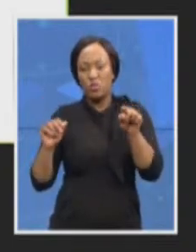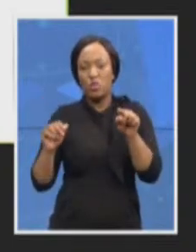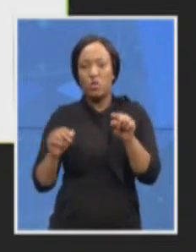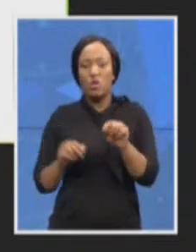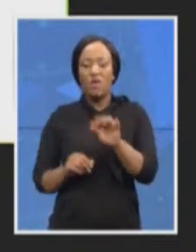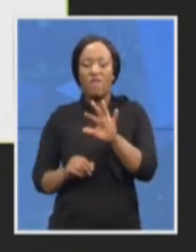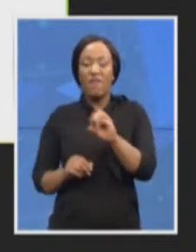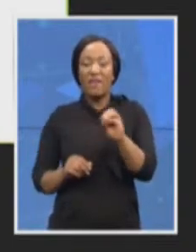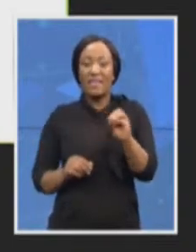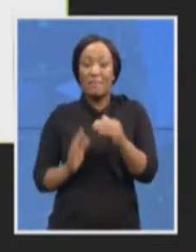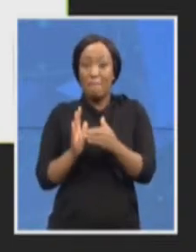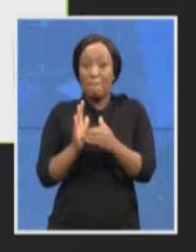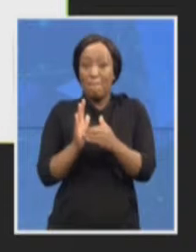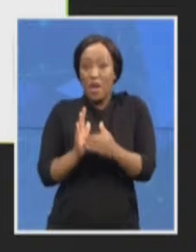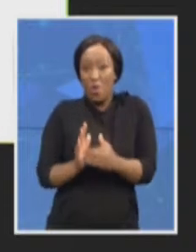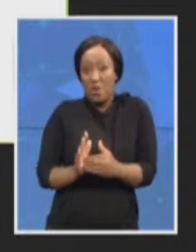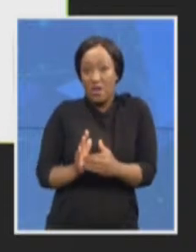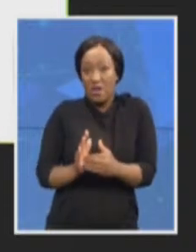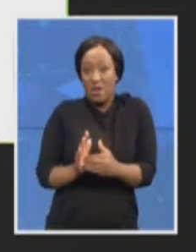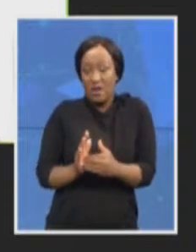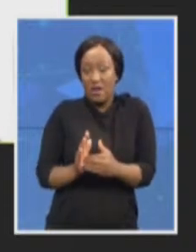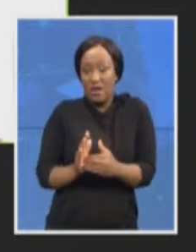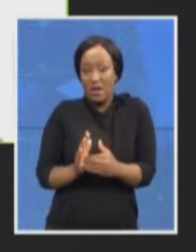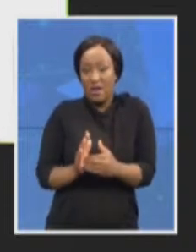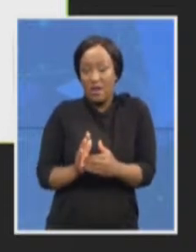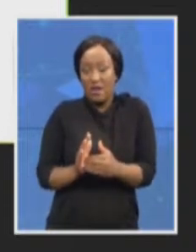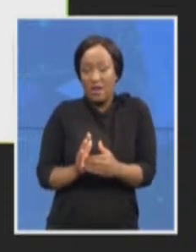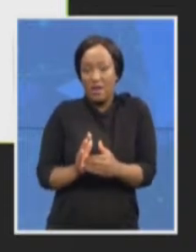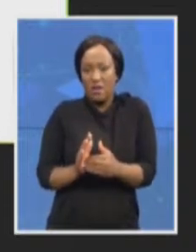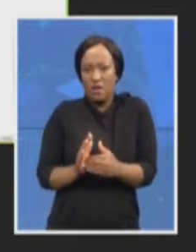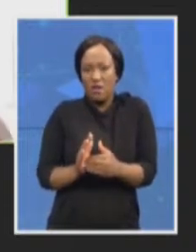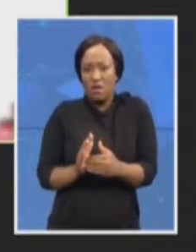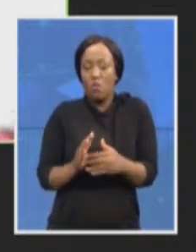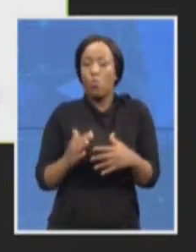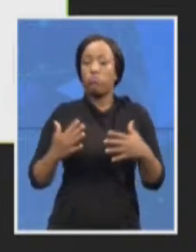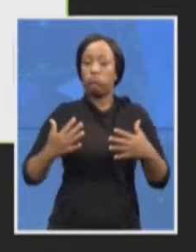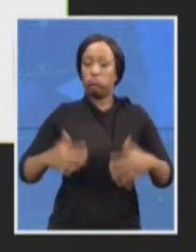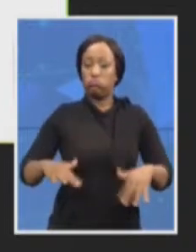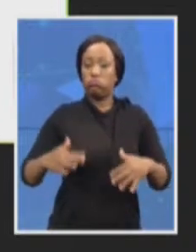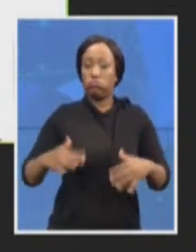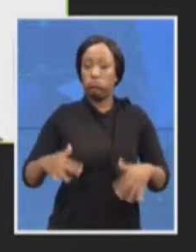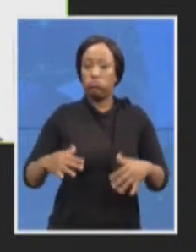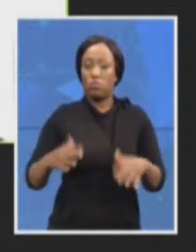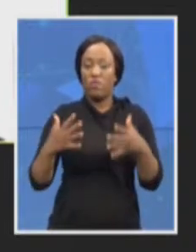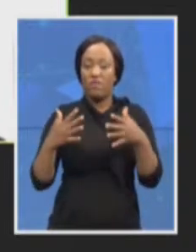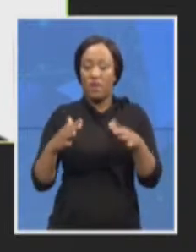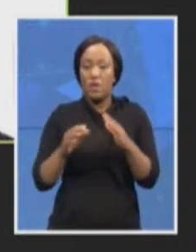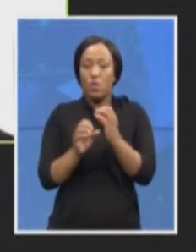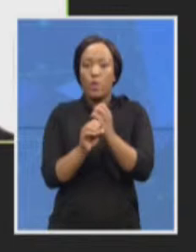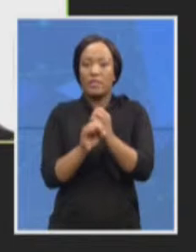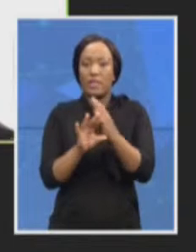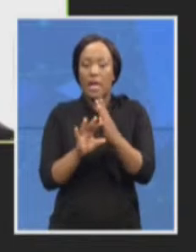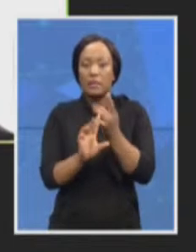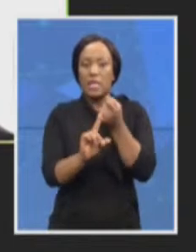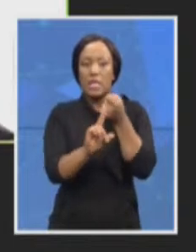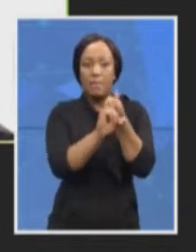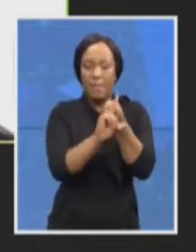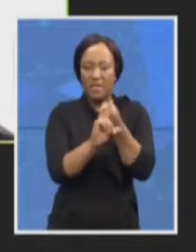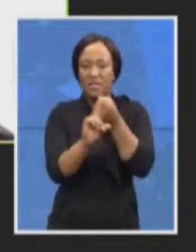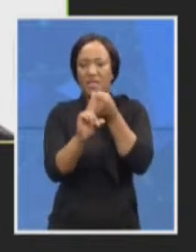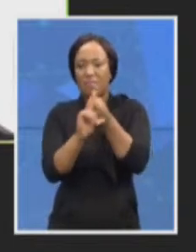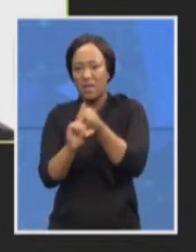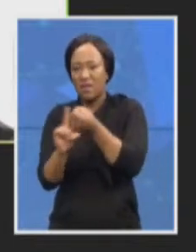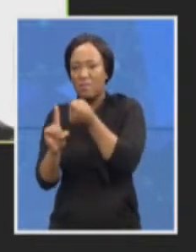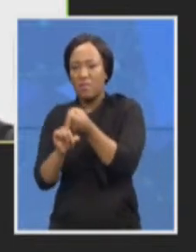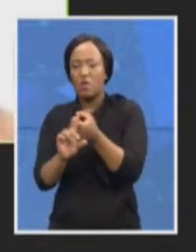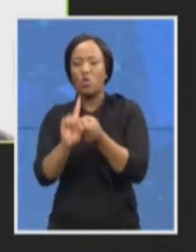we have really started making impact as far as fighting corruption is concerned. Thank